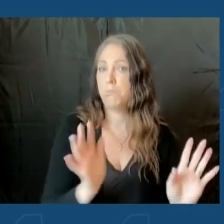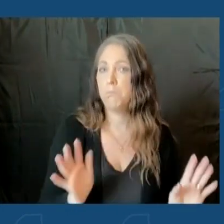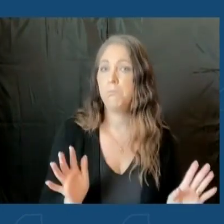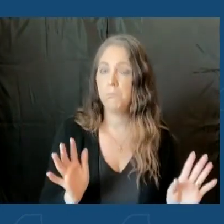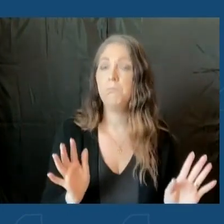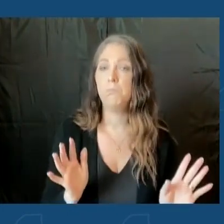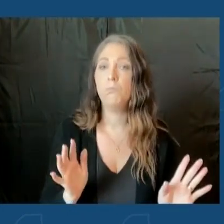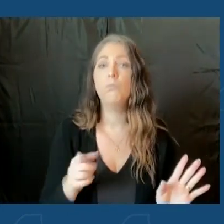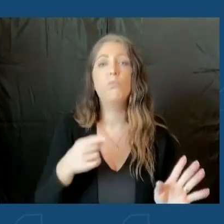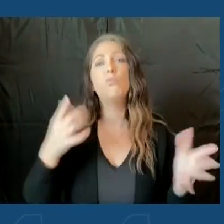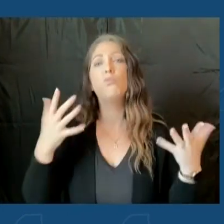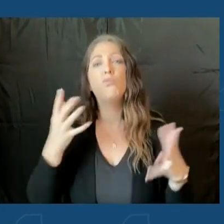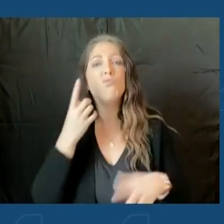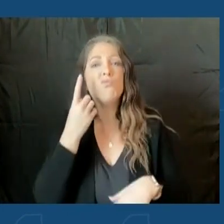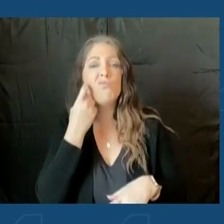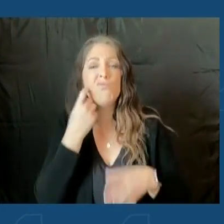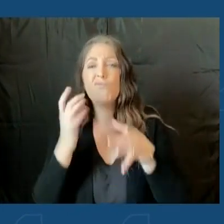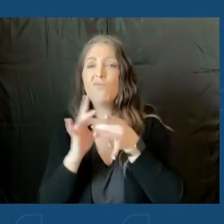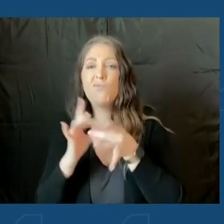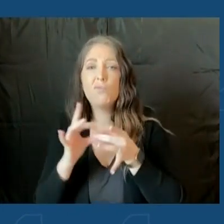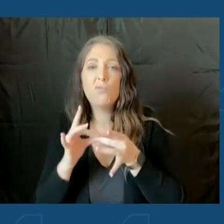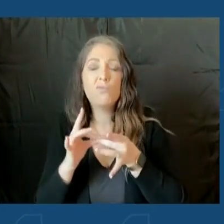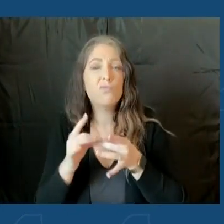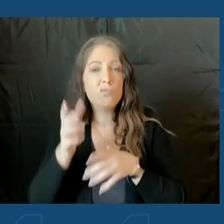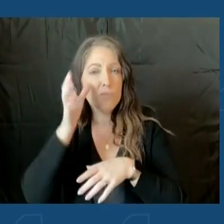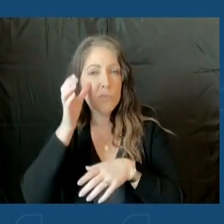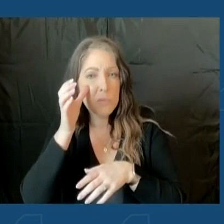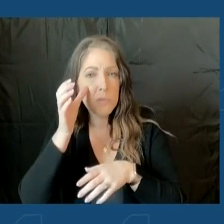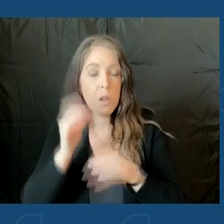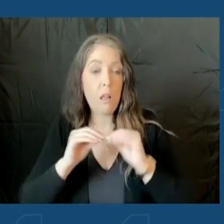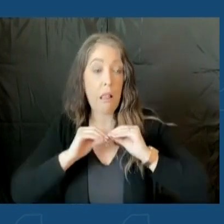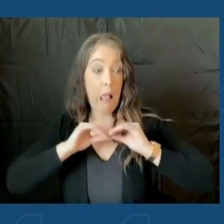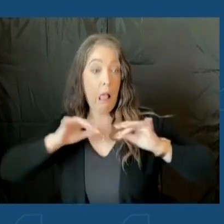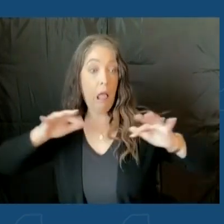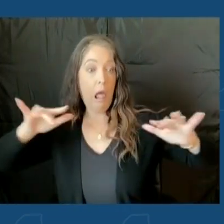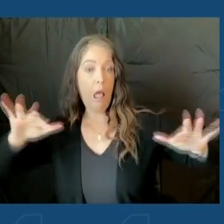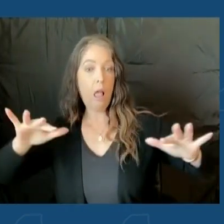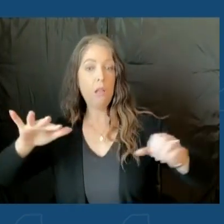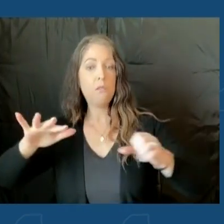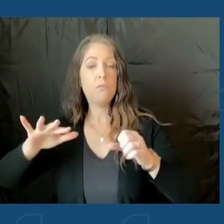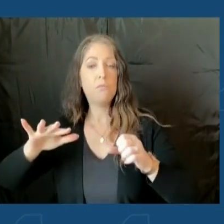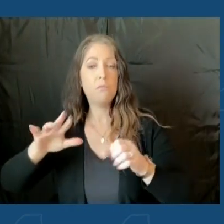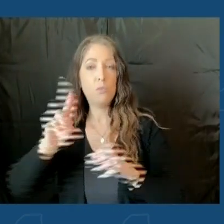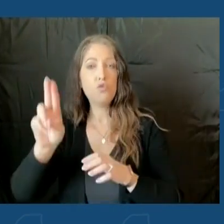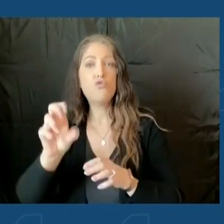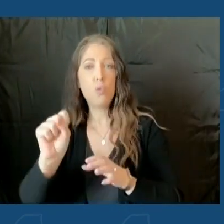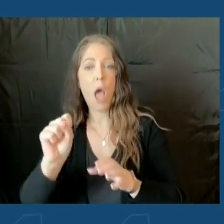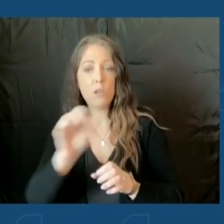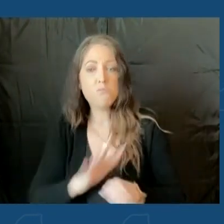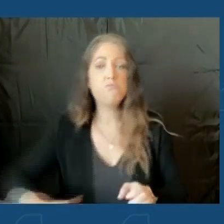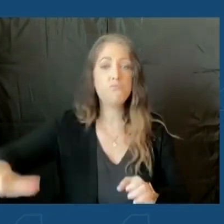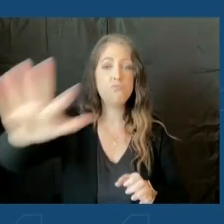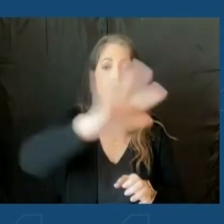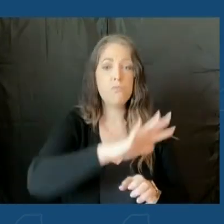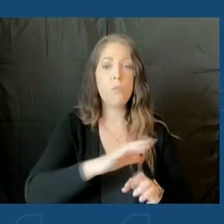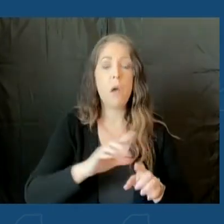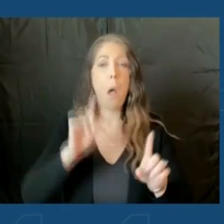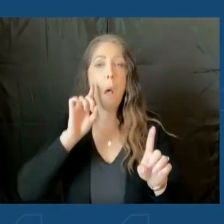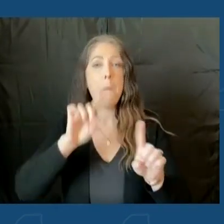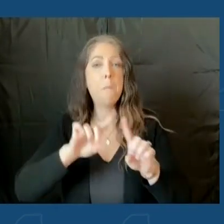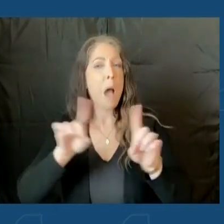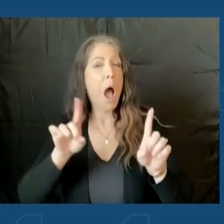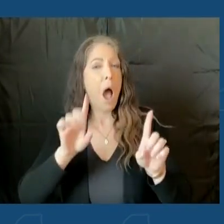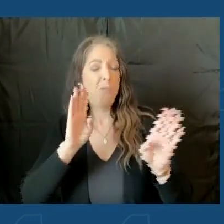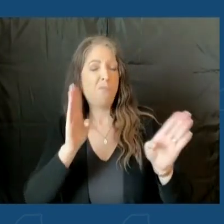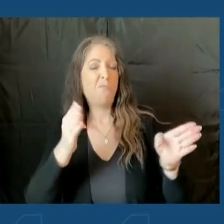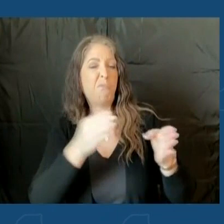outbreak, it's happening in many places across the country, but certainly New York has a substantial share of the outbreak,